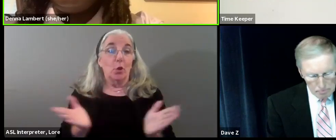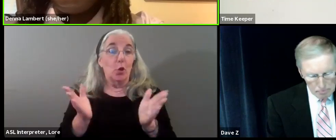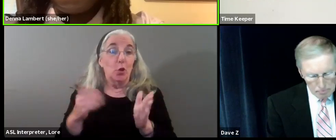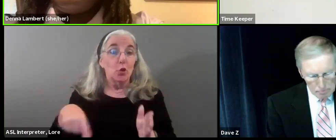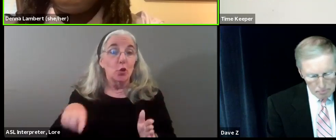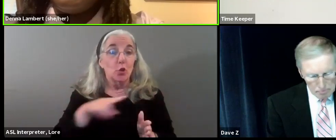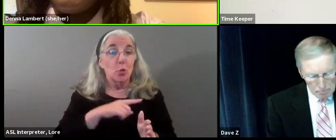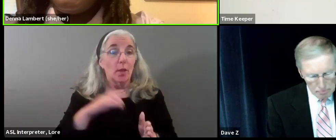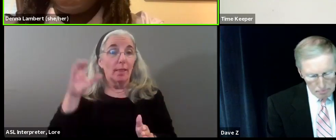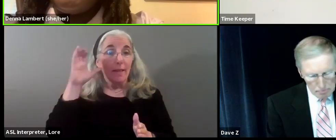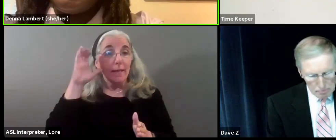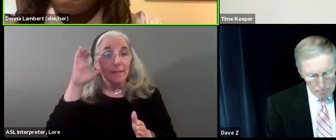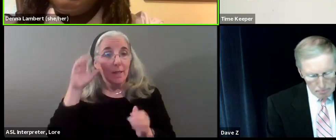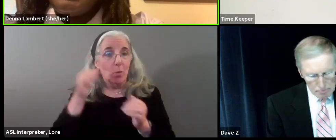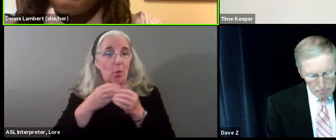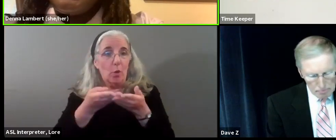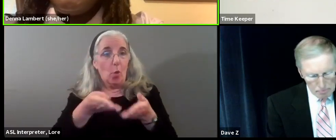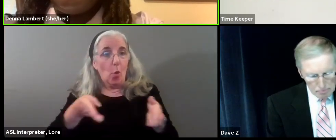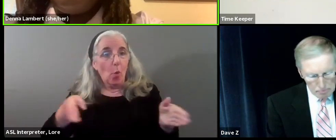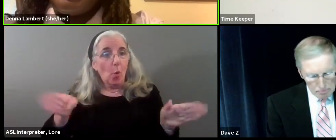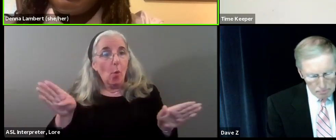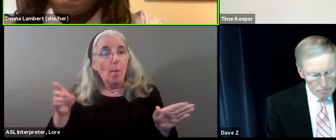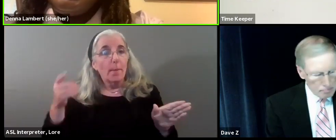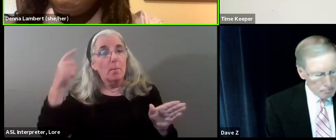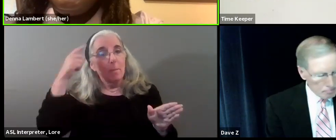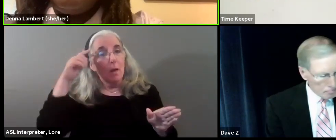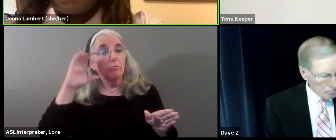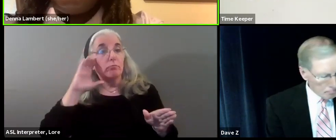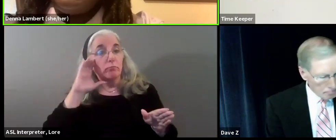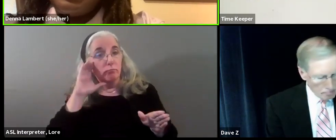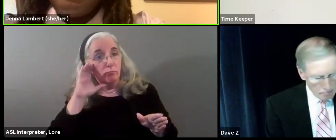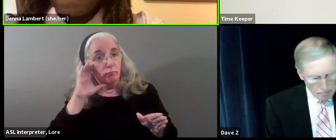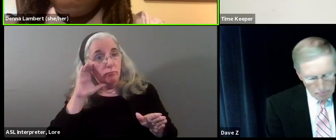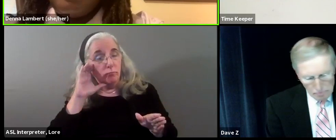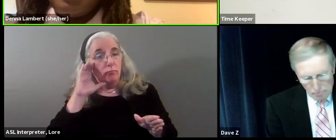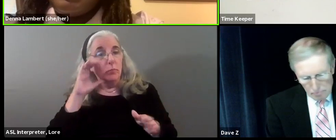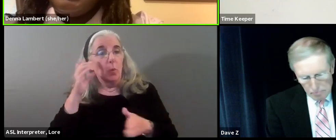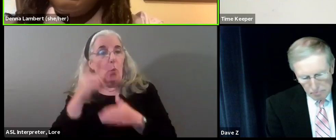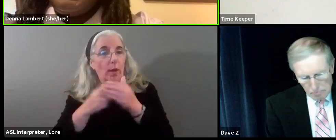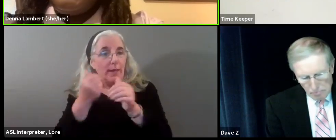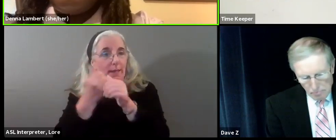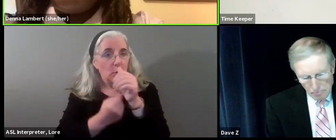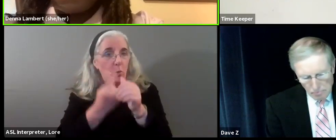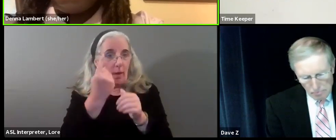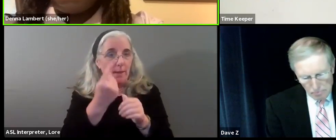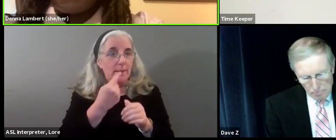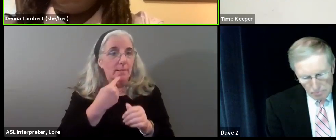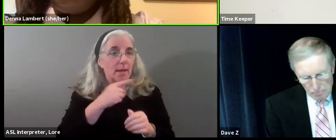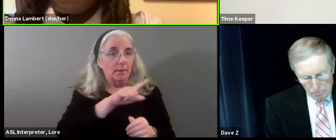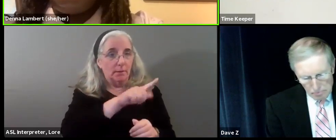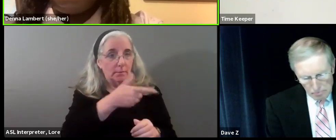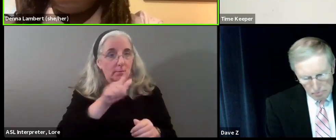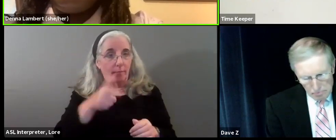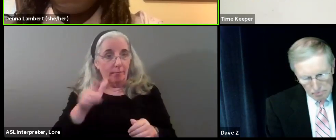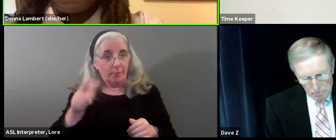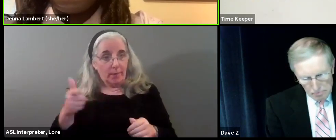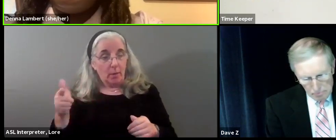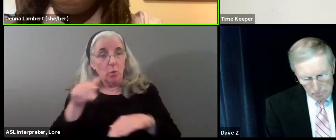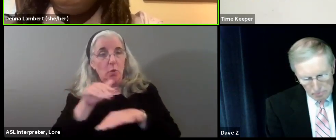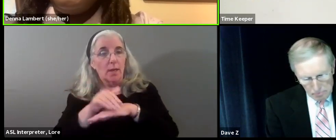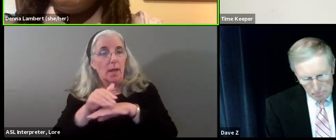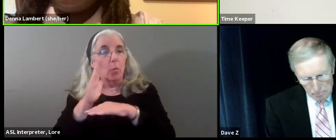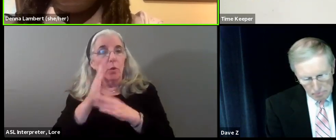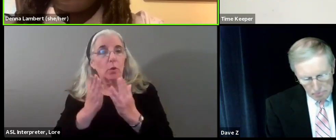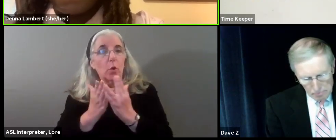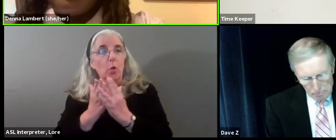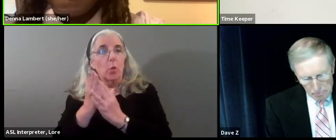to listen with an open mind to what they have to say. This evening, we will go through